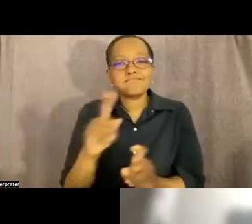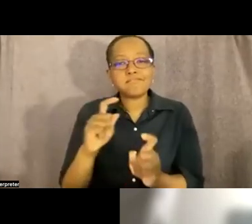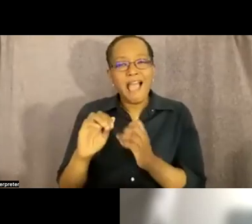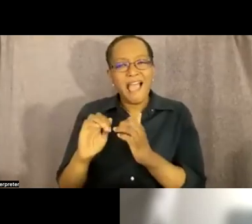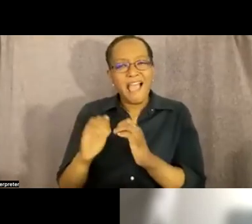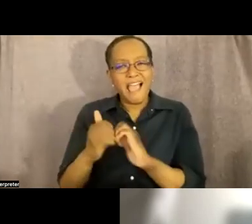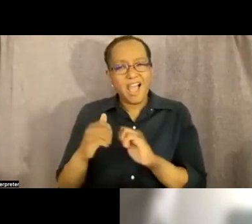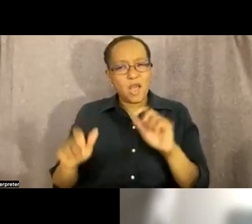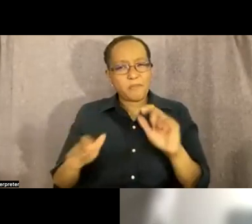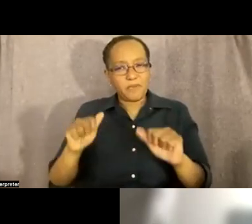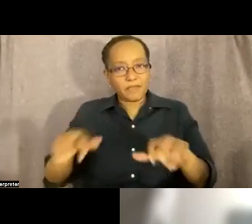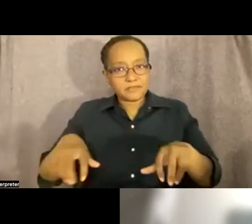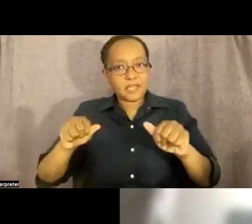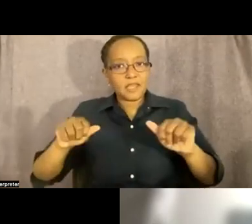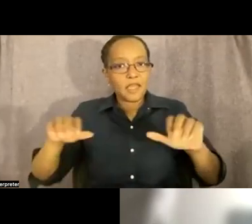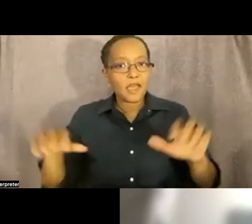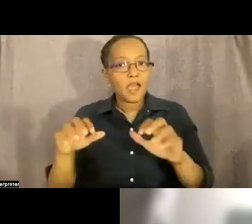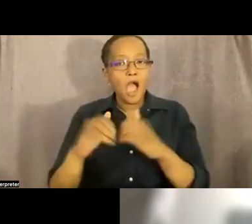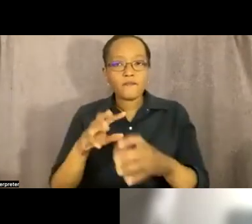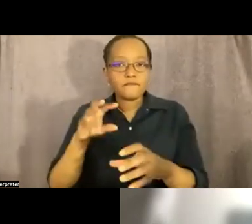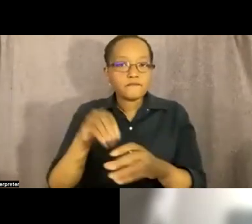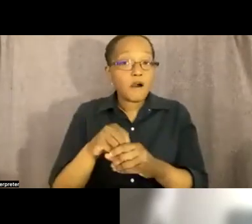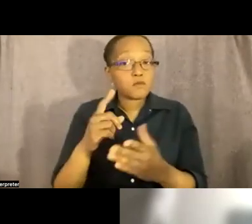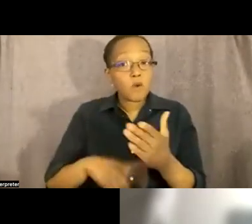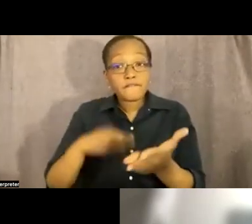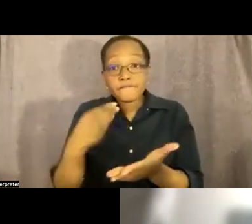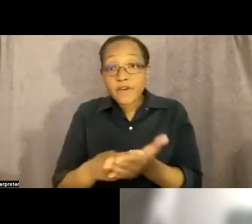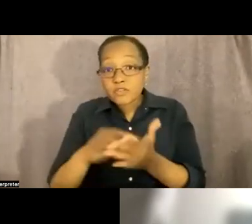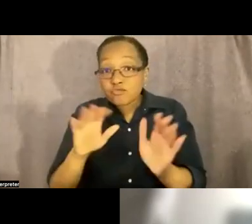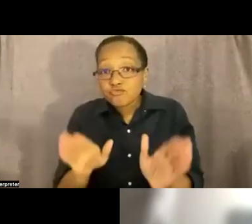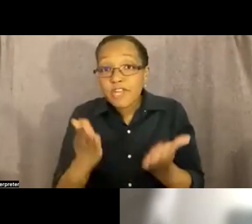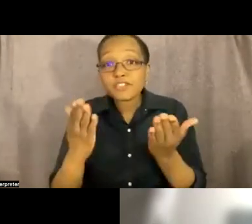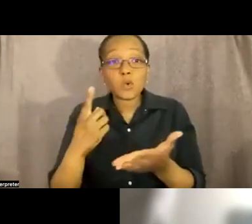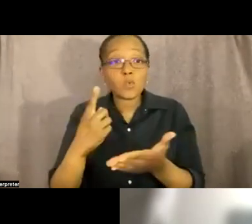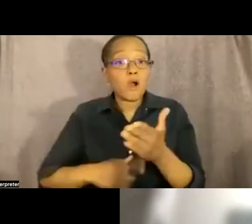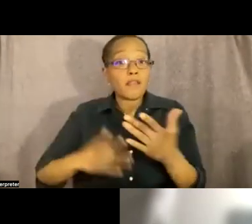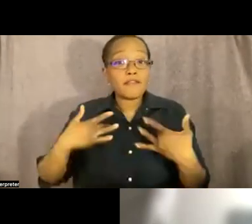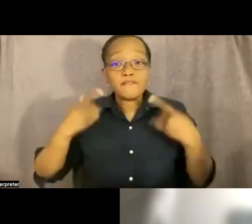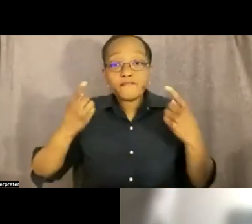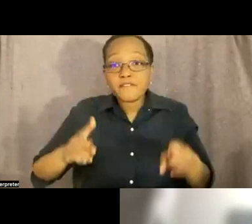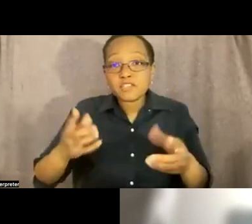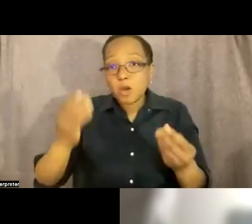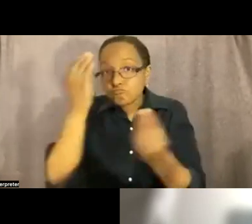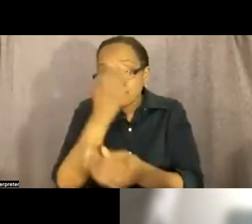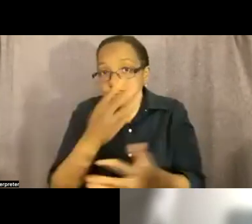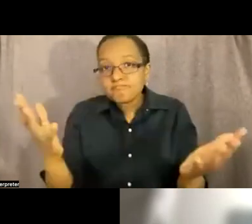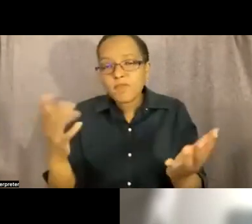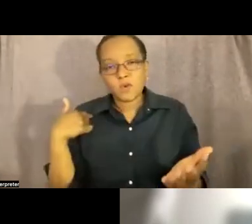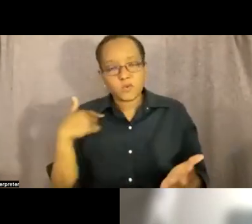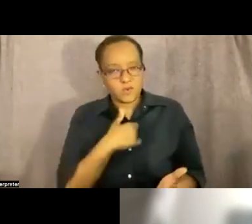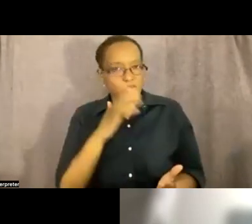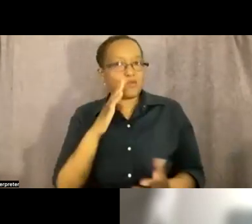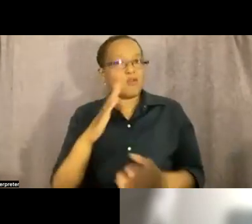how can people get involved what fundraisers events do you want to let people know about we will be sharing